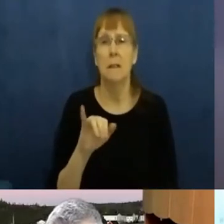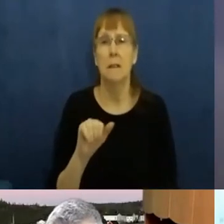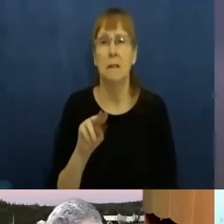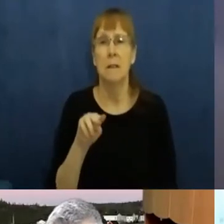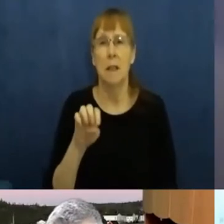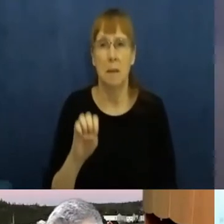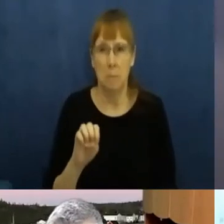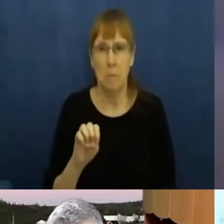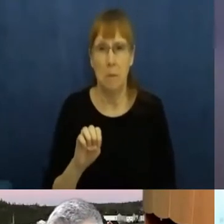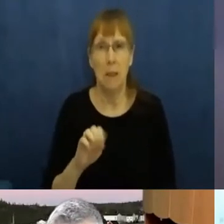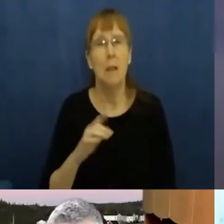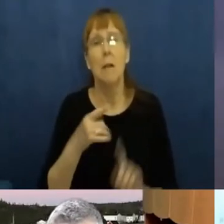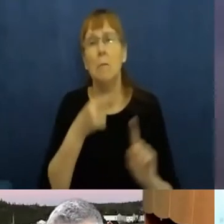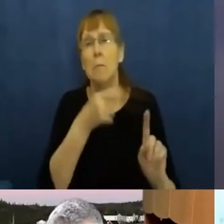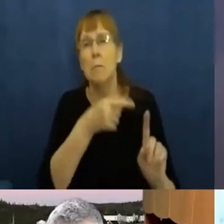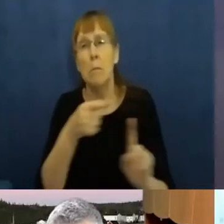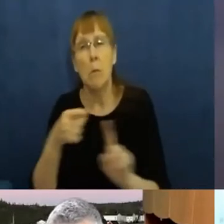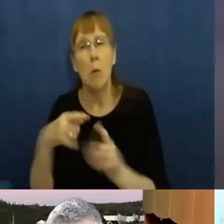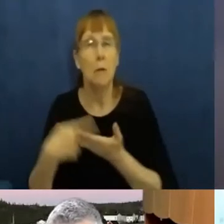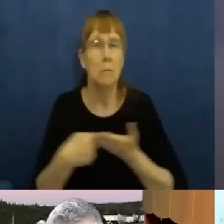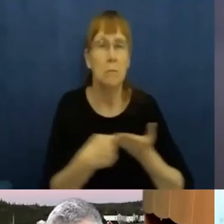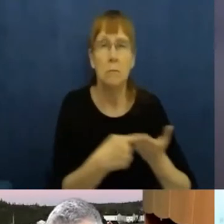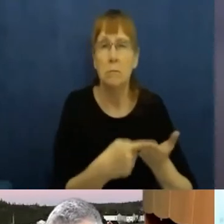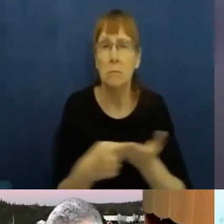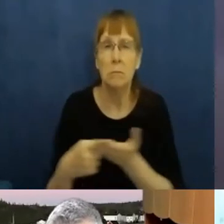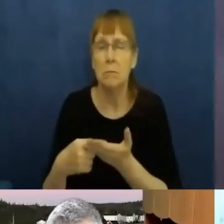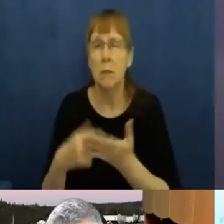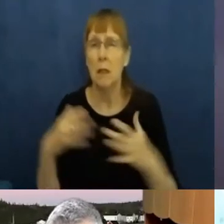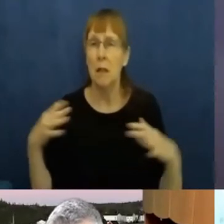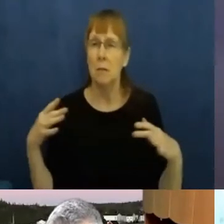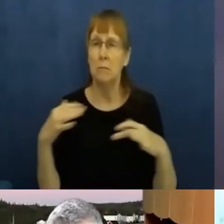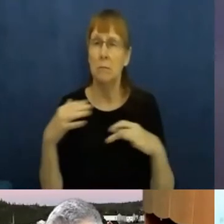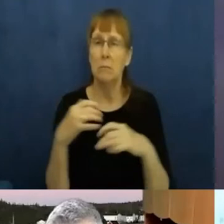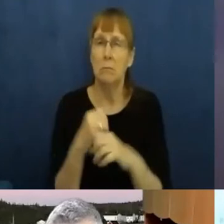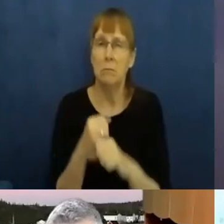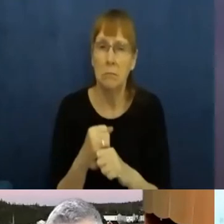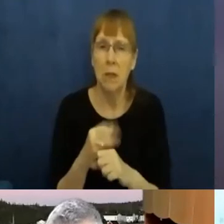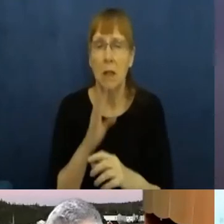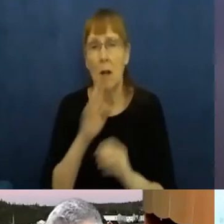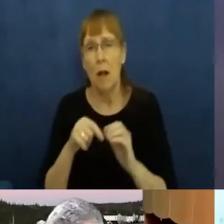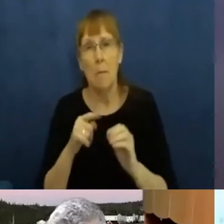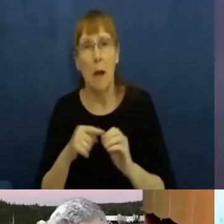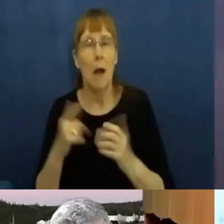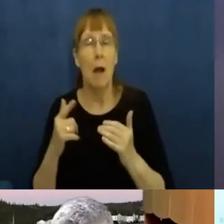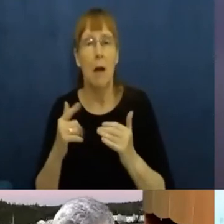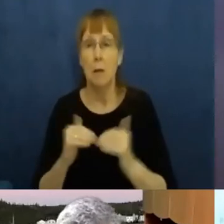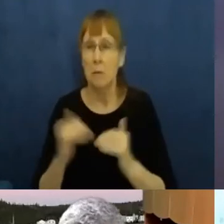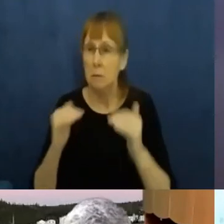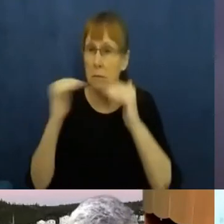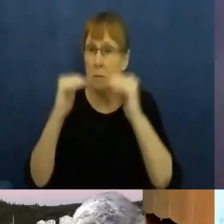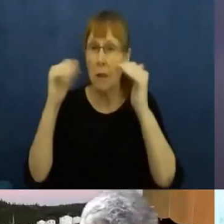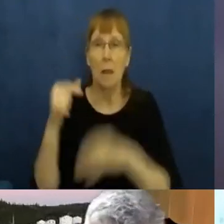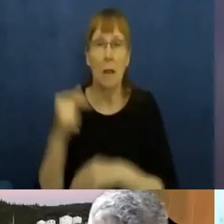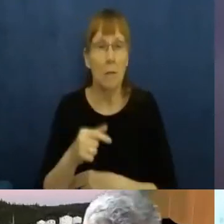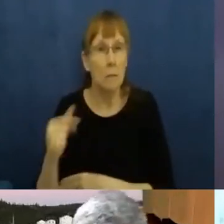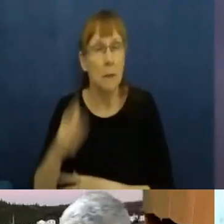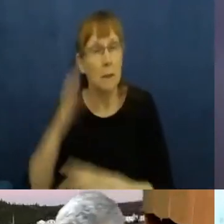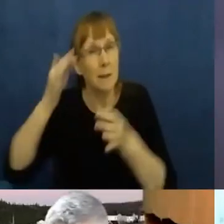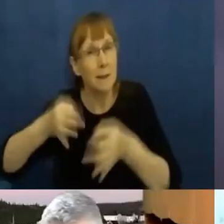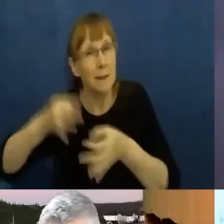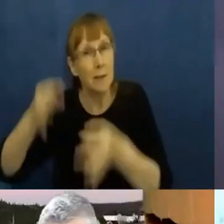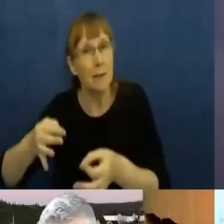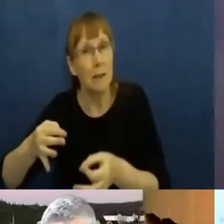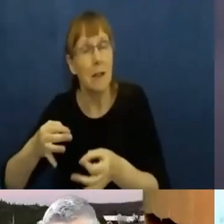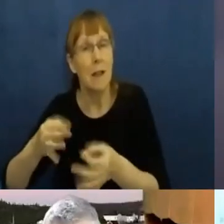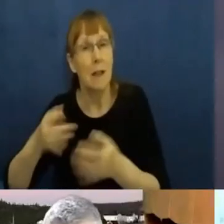comments, uh, talking about the decision making at the various levels of government, how that is